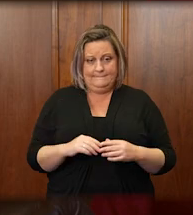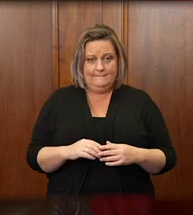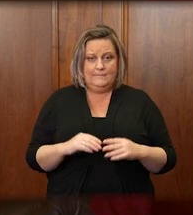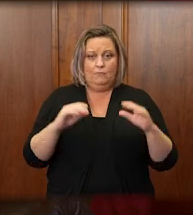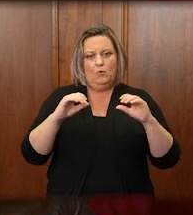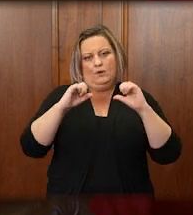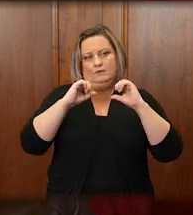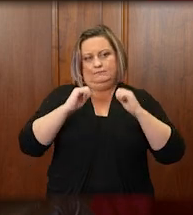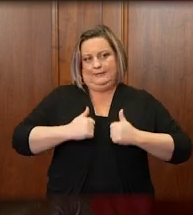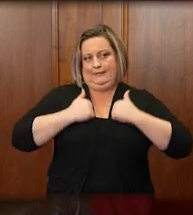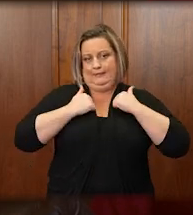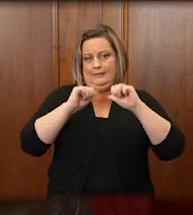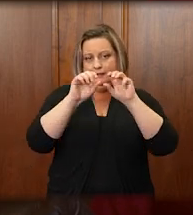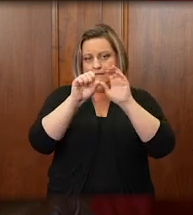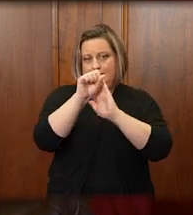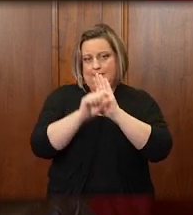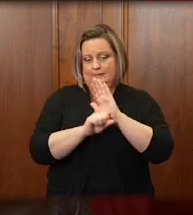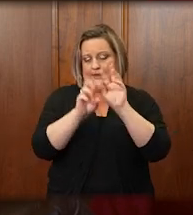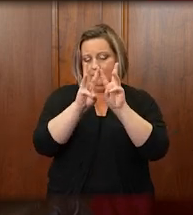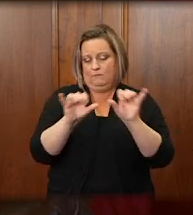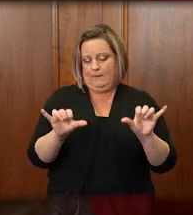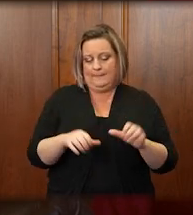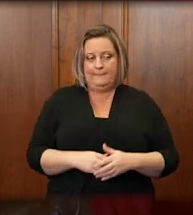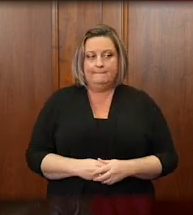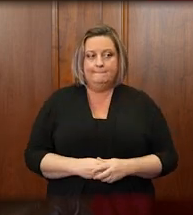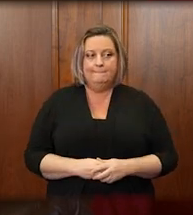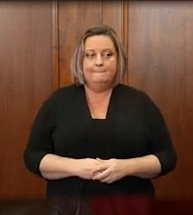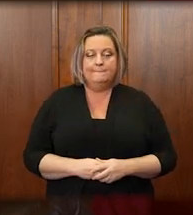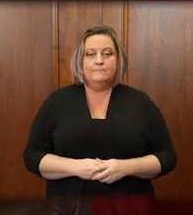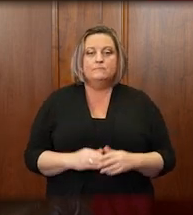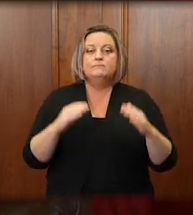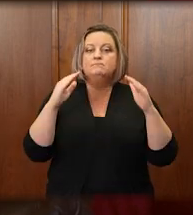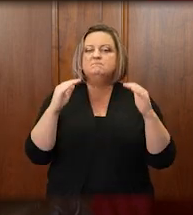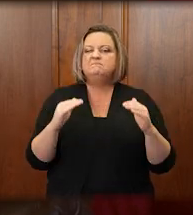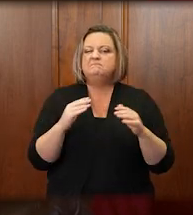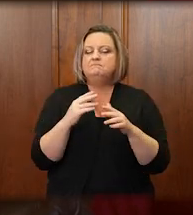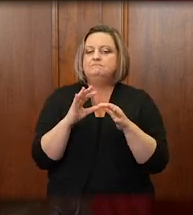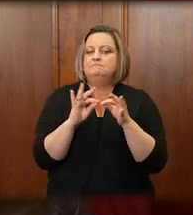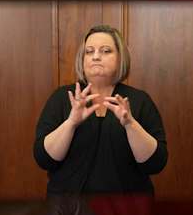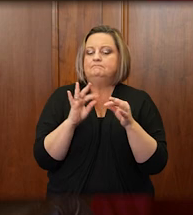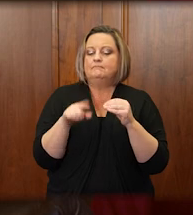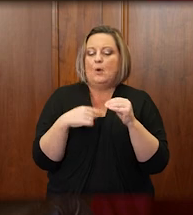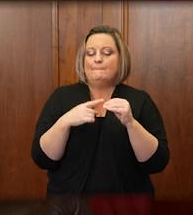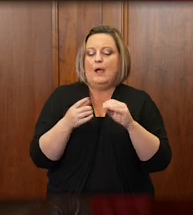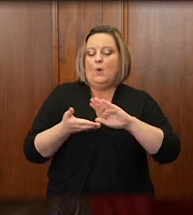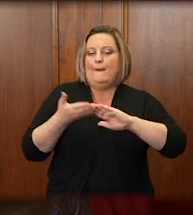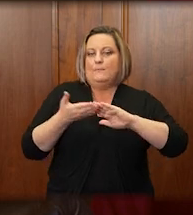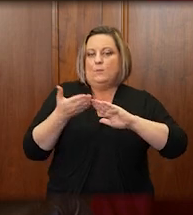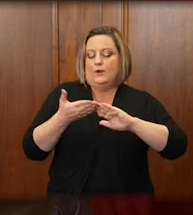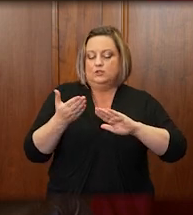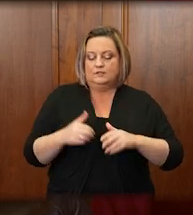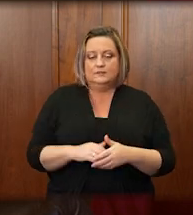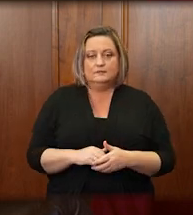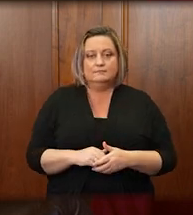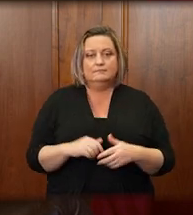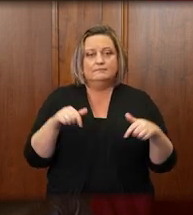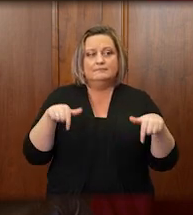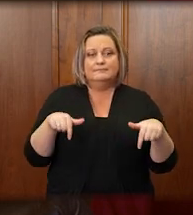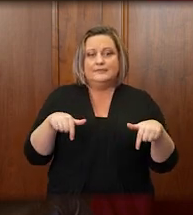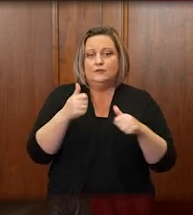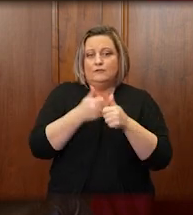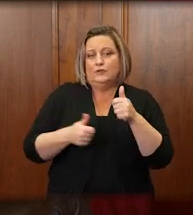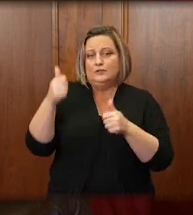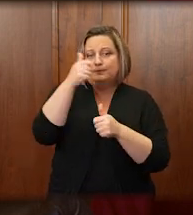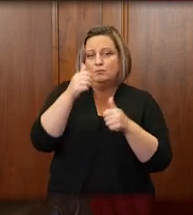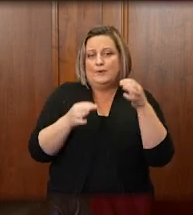I will just briefly comment on operations of the Supreme Court. As an appellate court, we do not conduct trials.